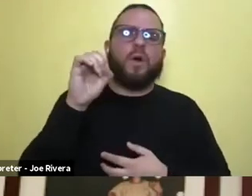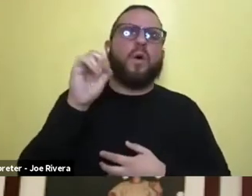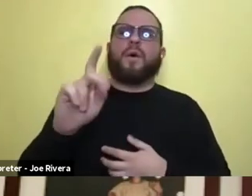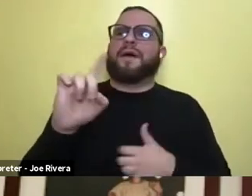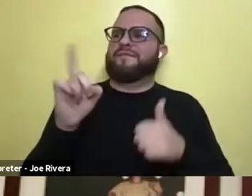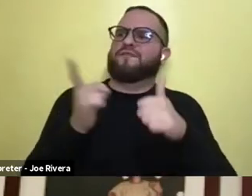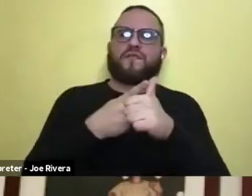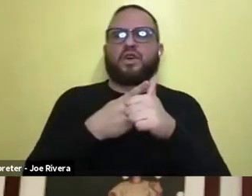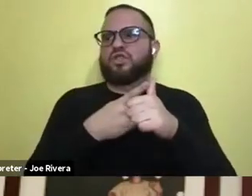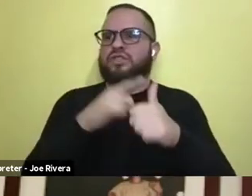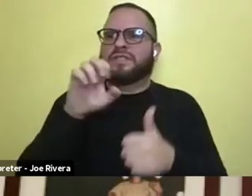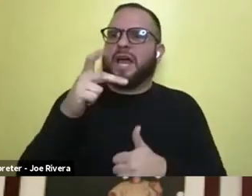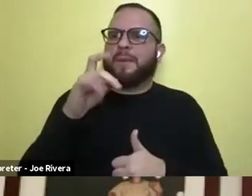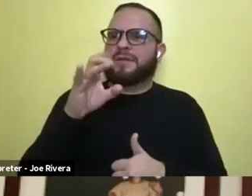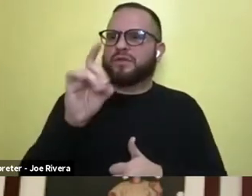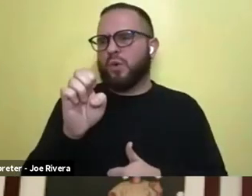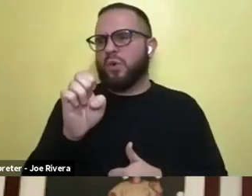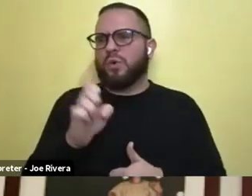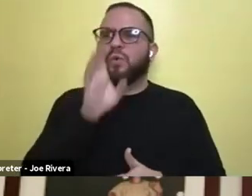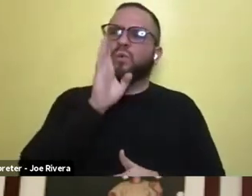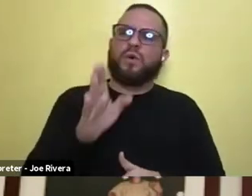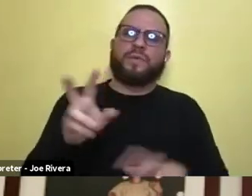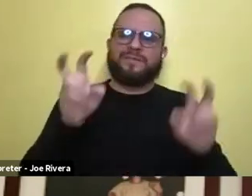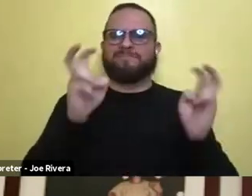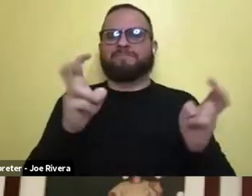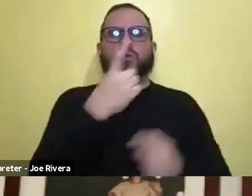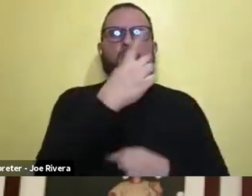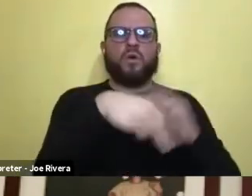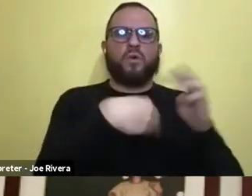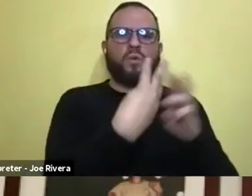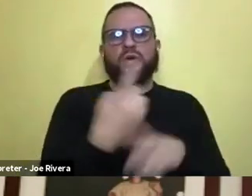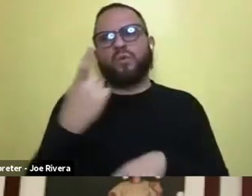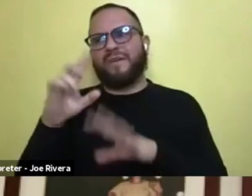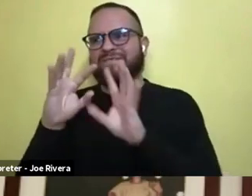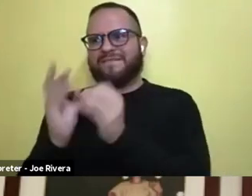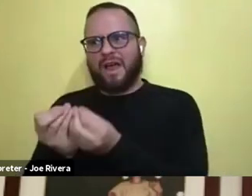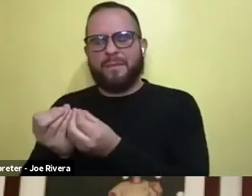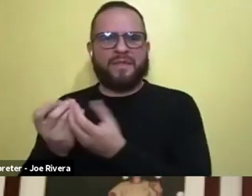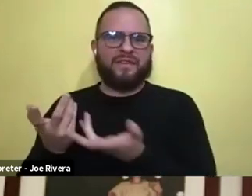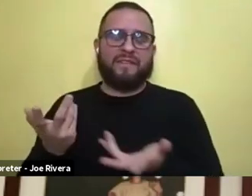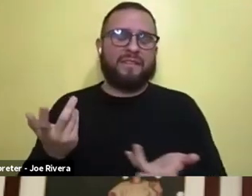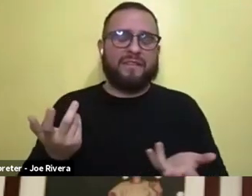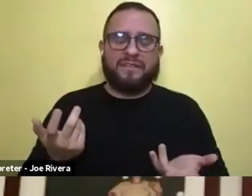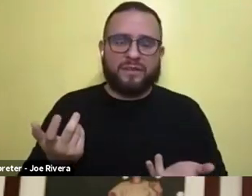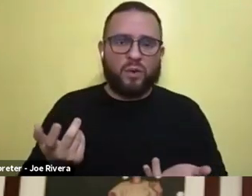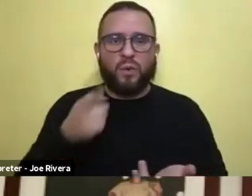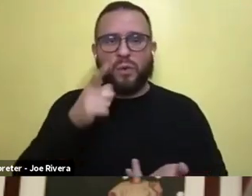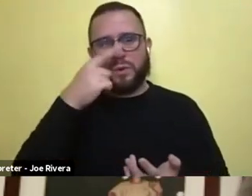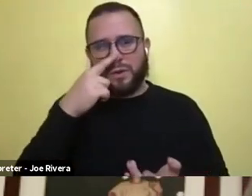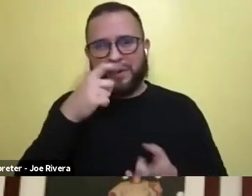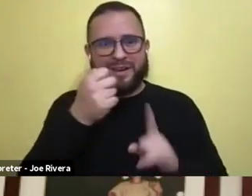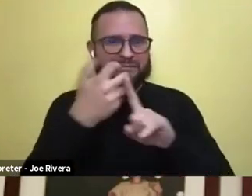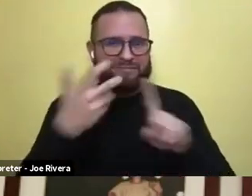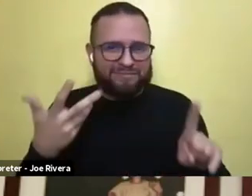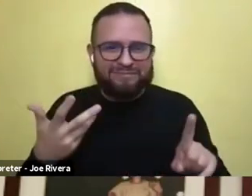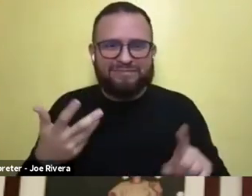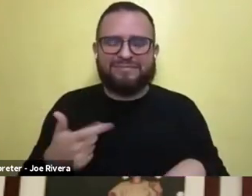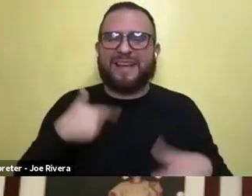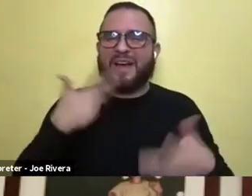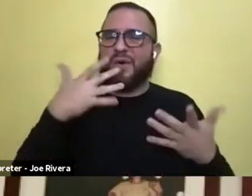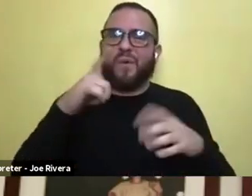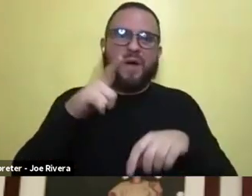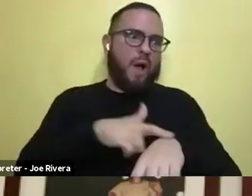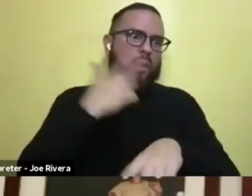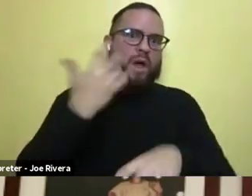you know, season two, can you just walk through, and I don't know how far in advance, how long ago you wrapped or what was going